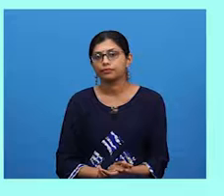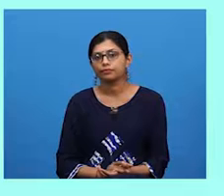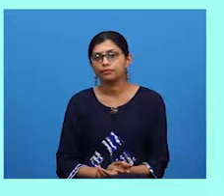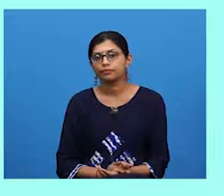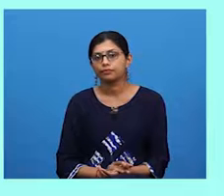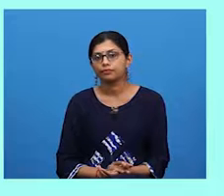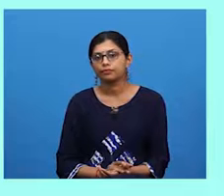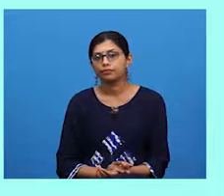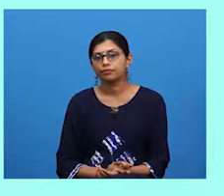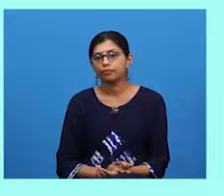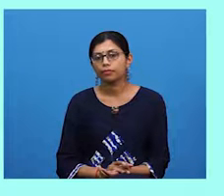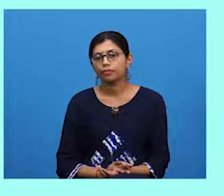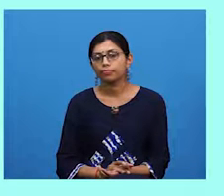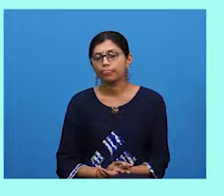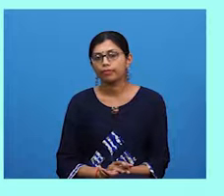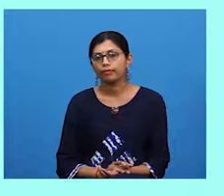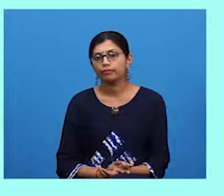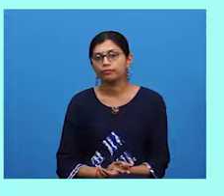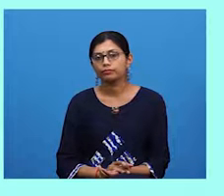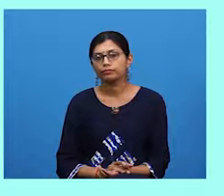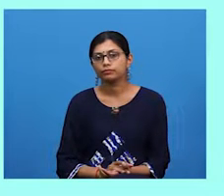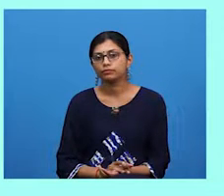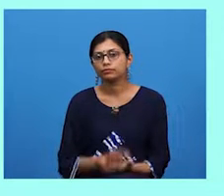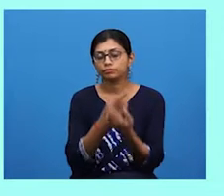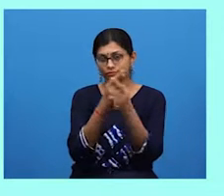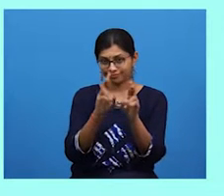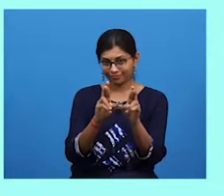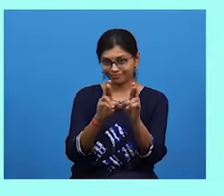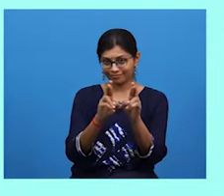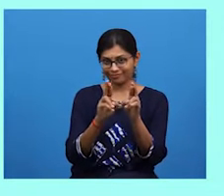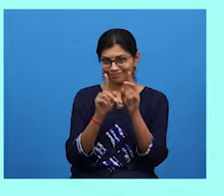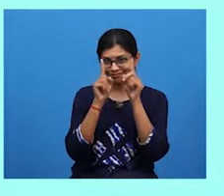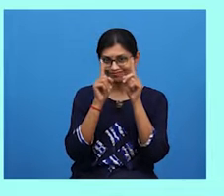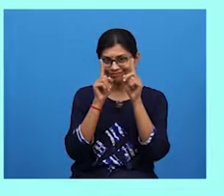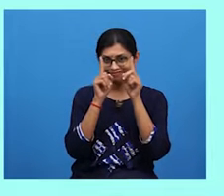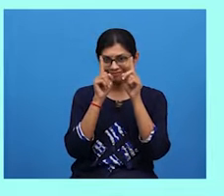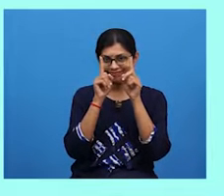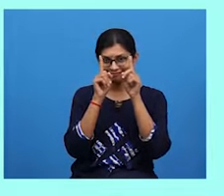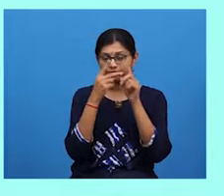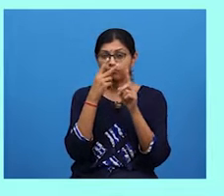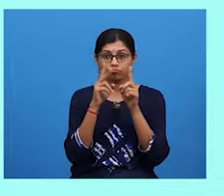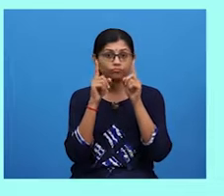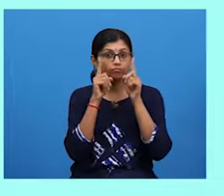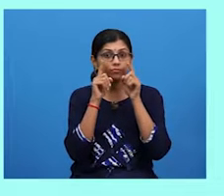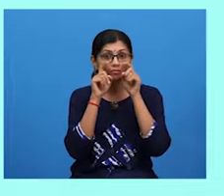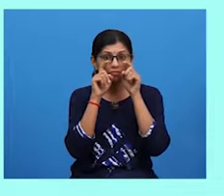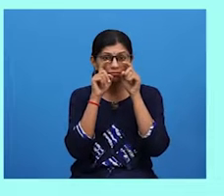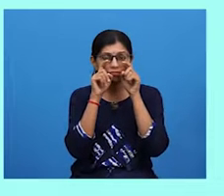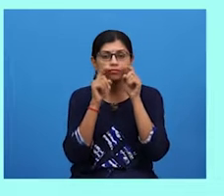Are you ready to check your answers now? The answers are now on the slide.